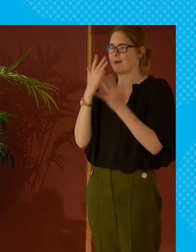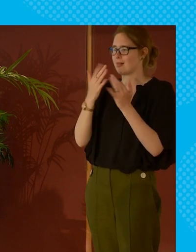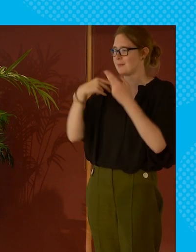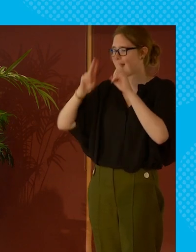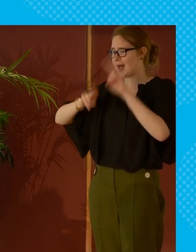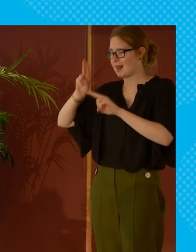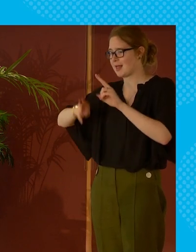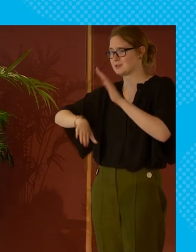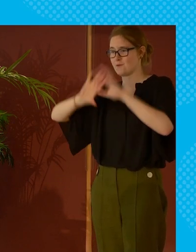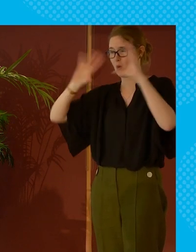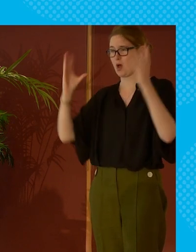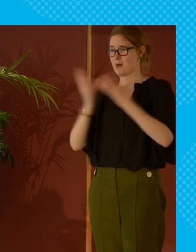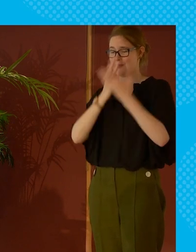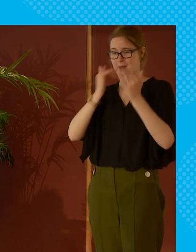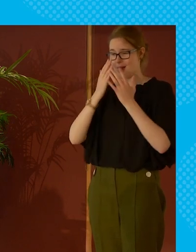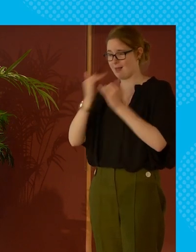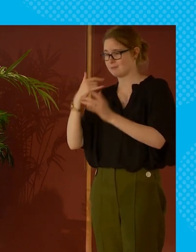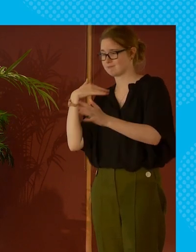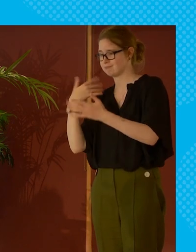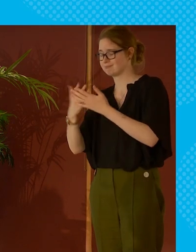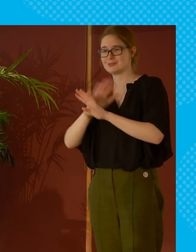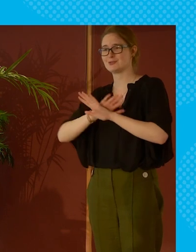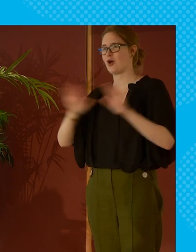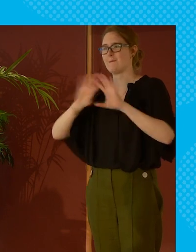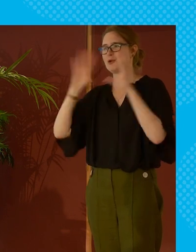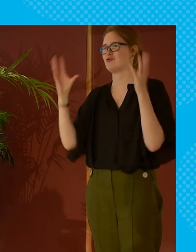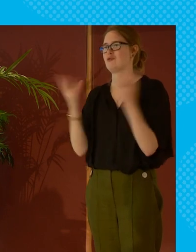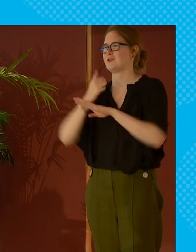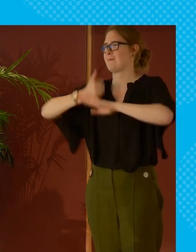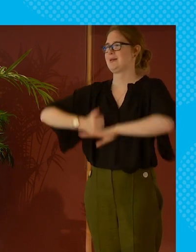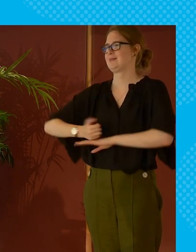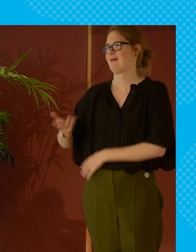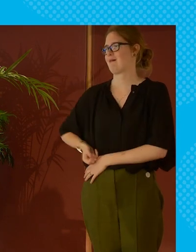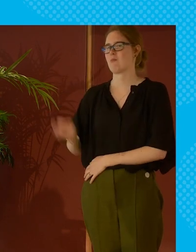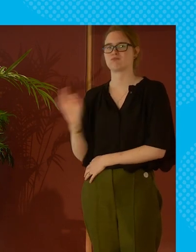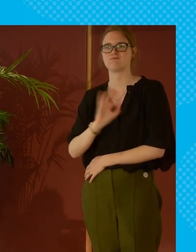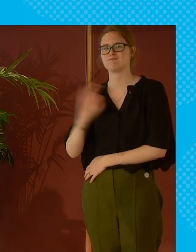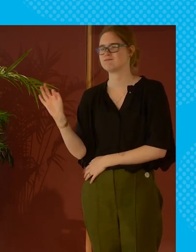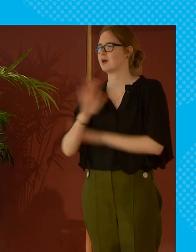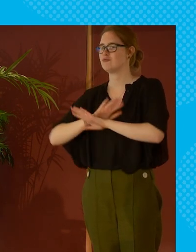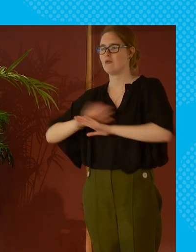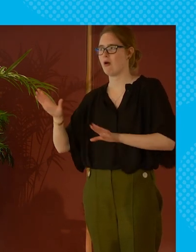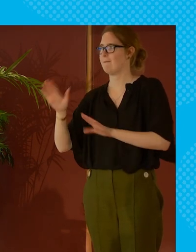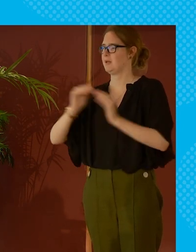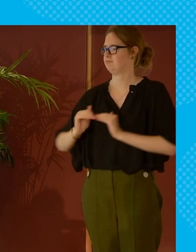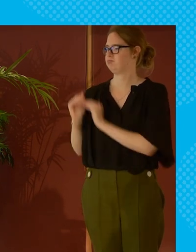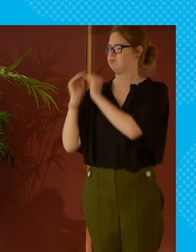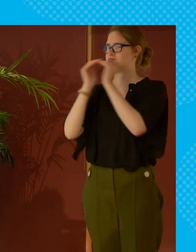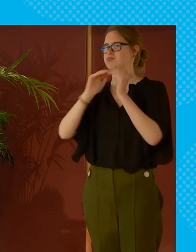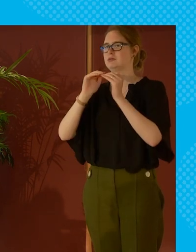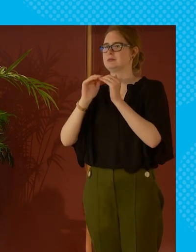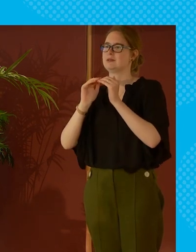and been analyzed across the world have not yet been a universal basic income they have not been